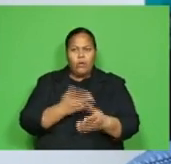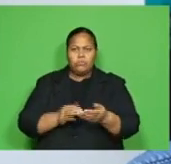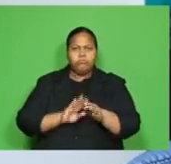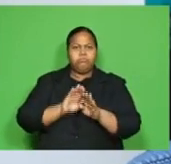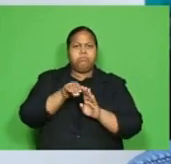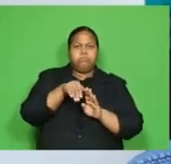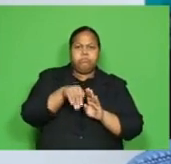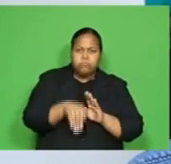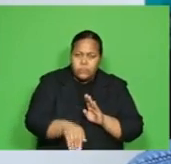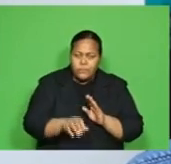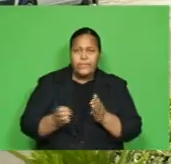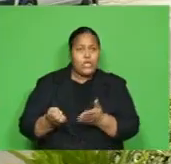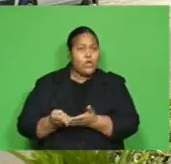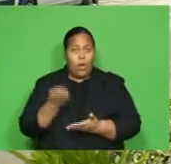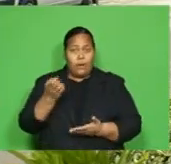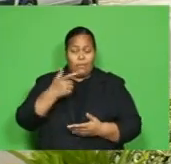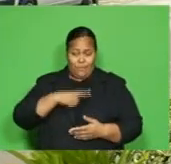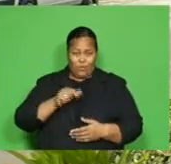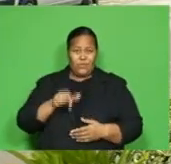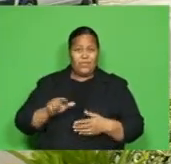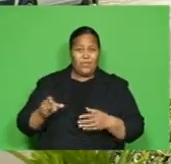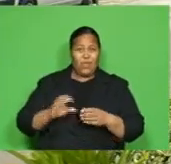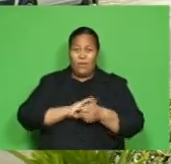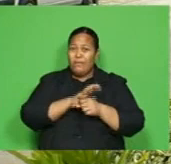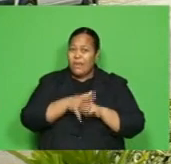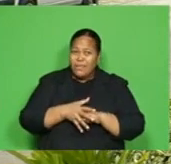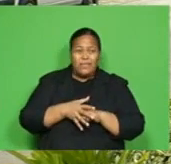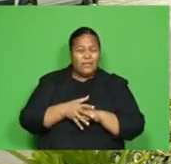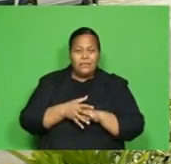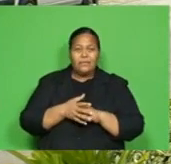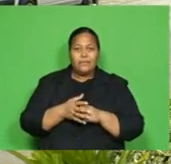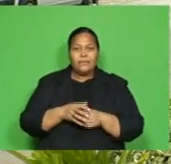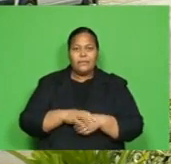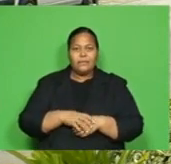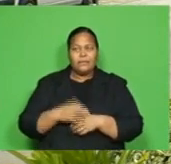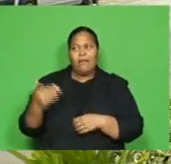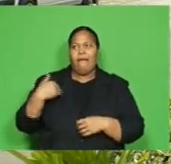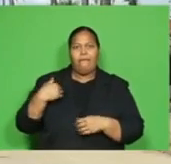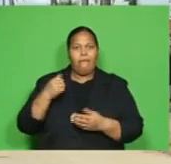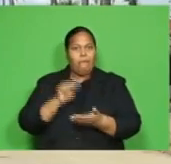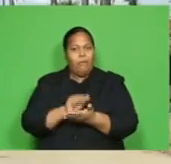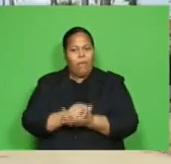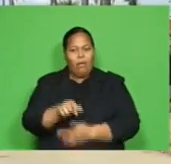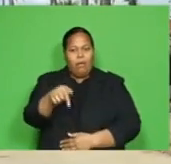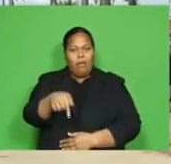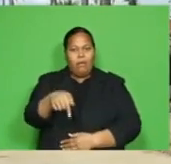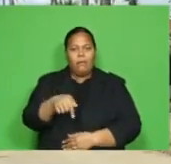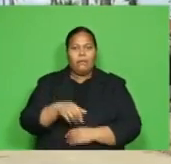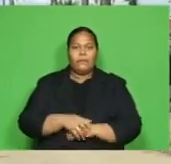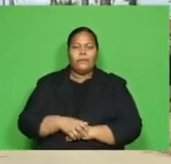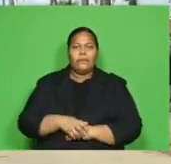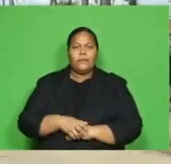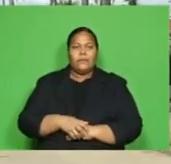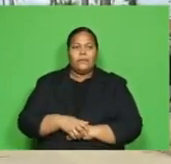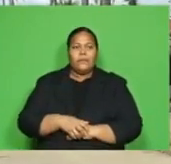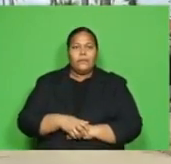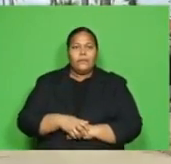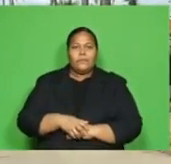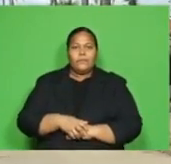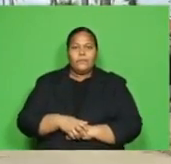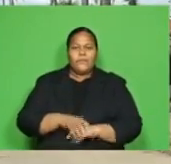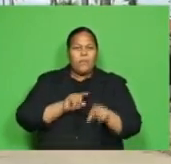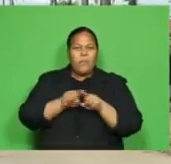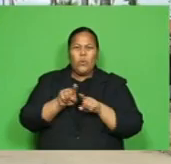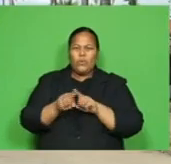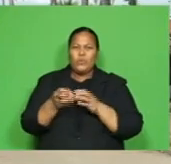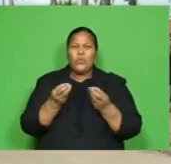because COVID-19 has made it impossible for one of the greatest contributors to their